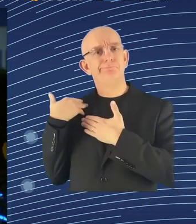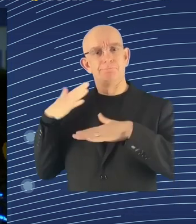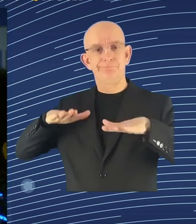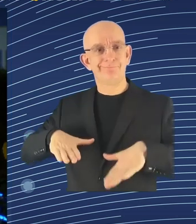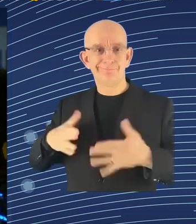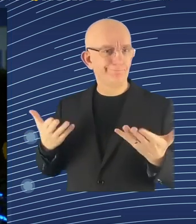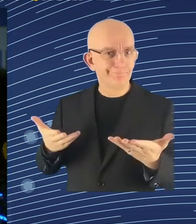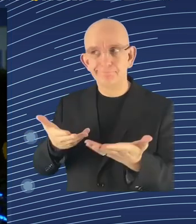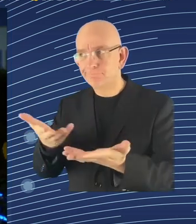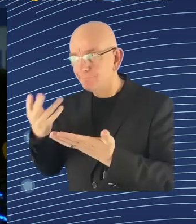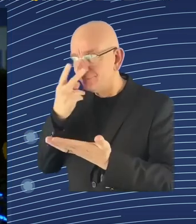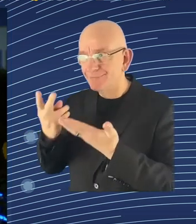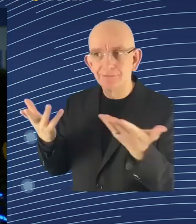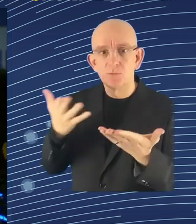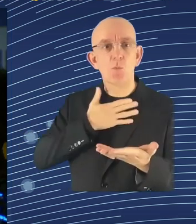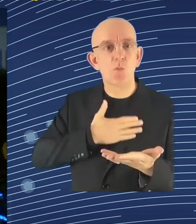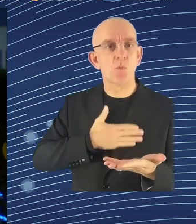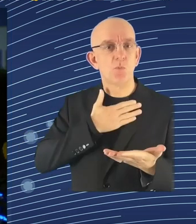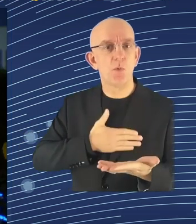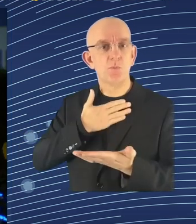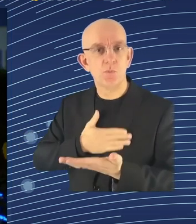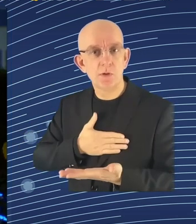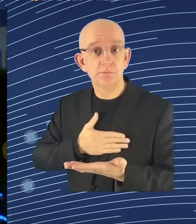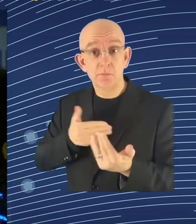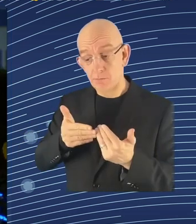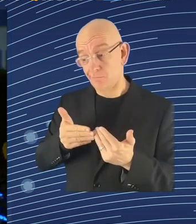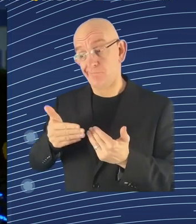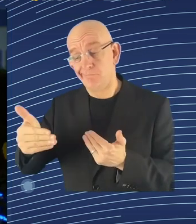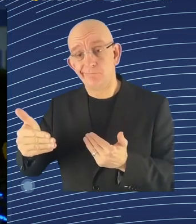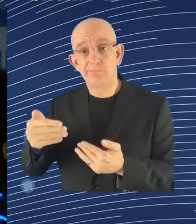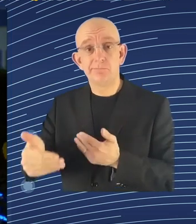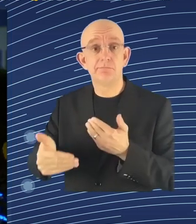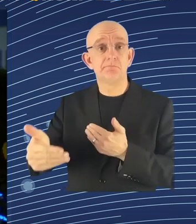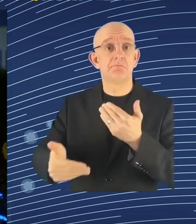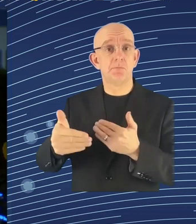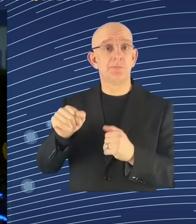So we sit back. We enjoy the small niche manufacturing that we have,